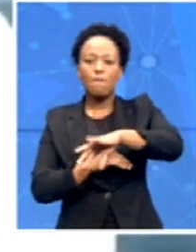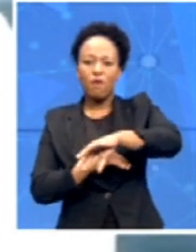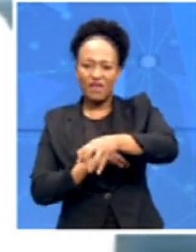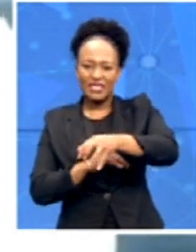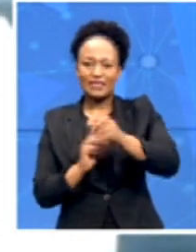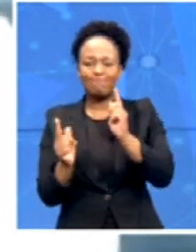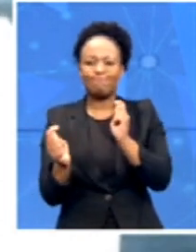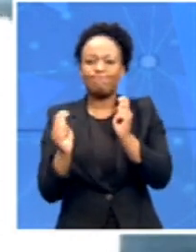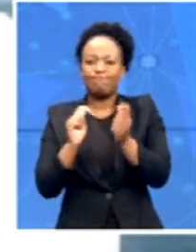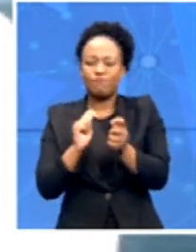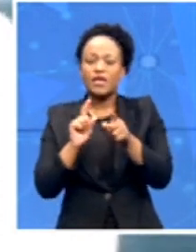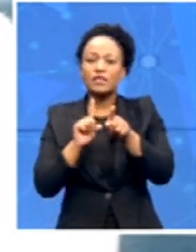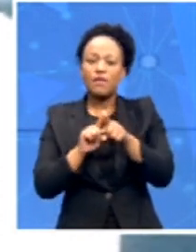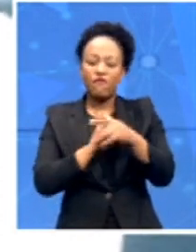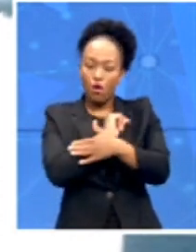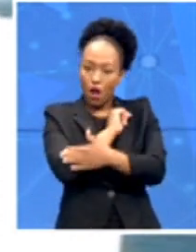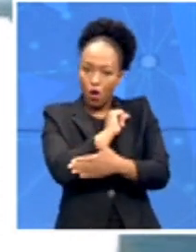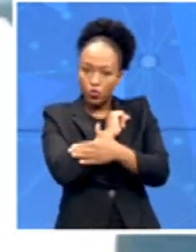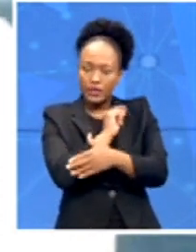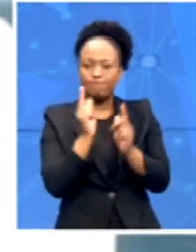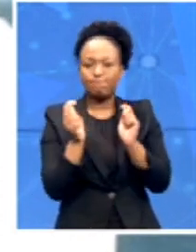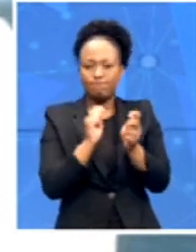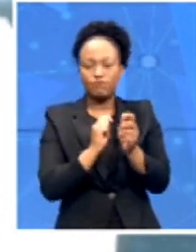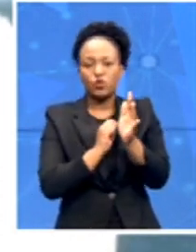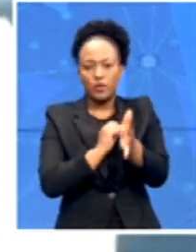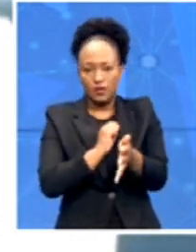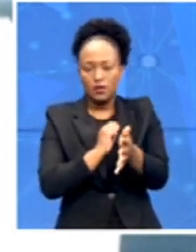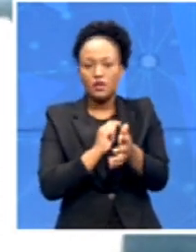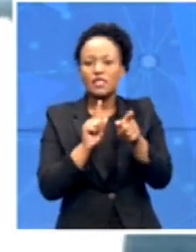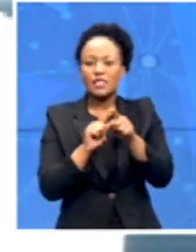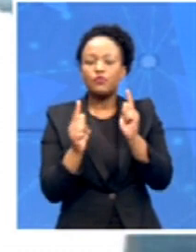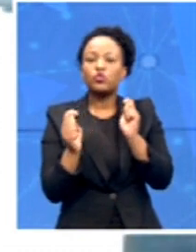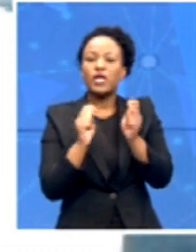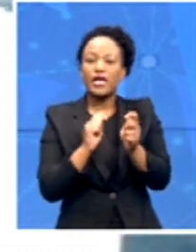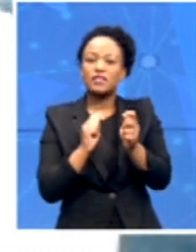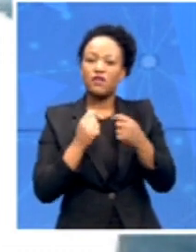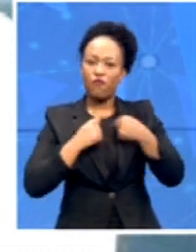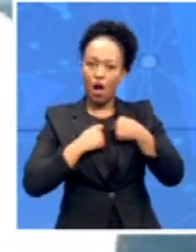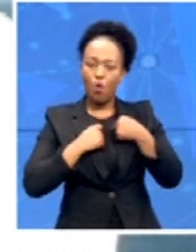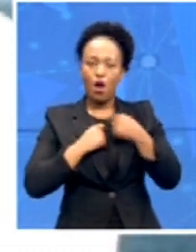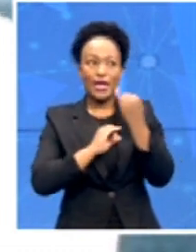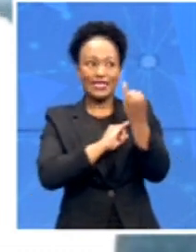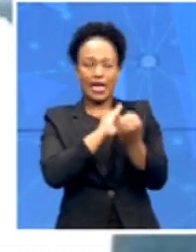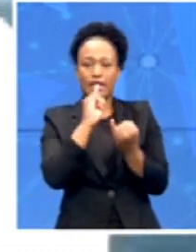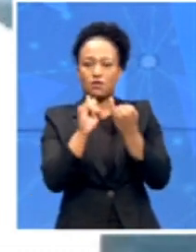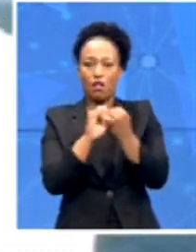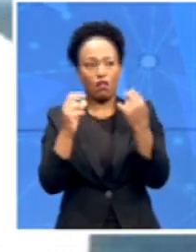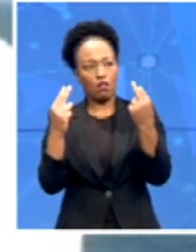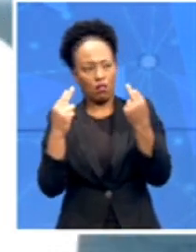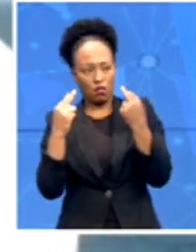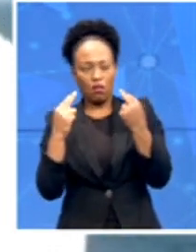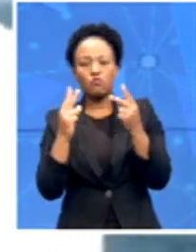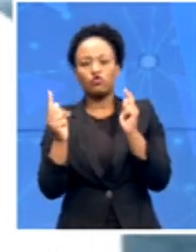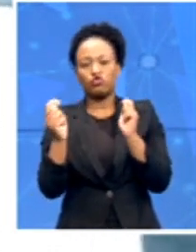it will actually change our image globally that involve sasselberg which is an anchor